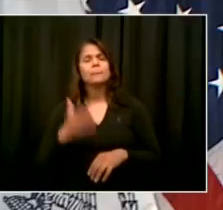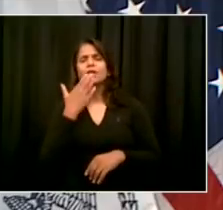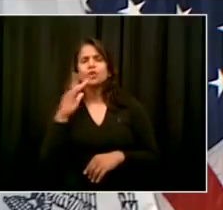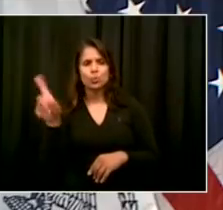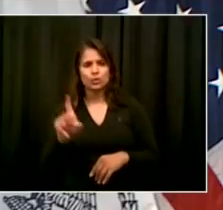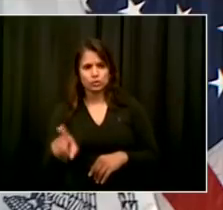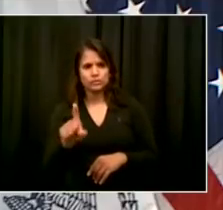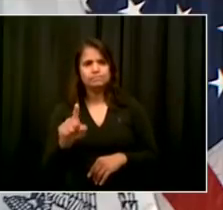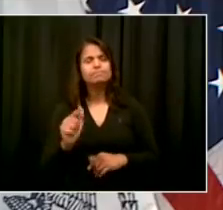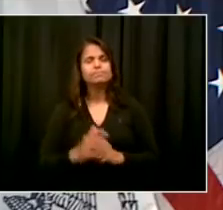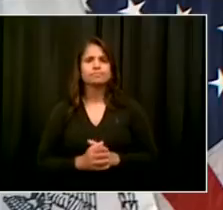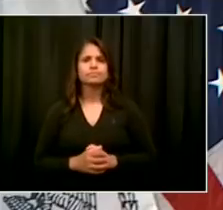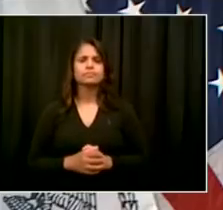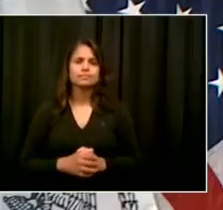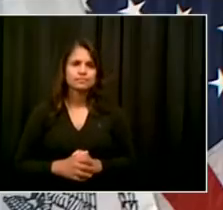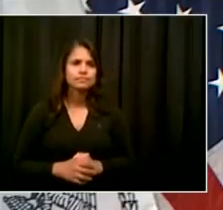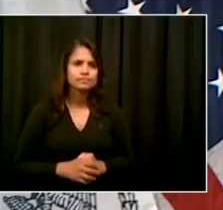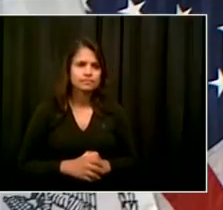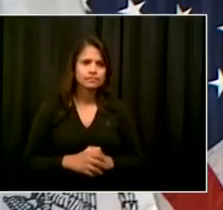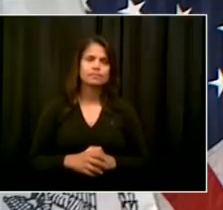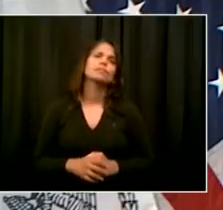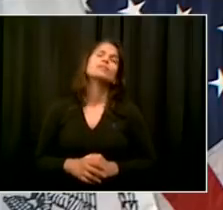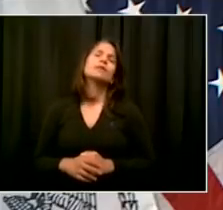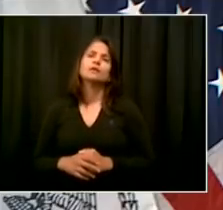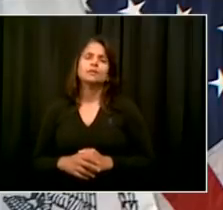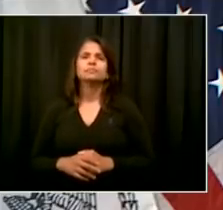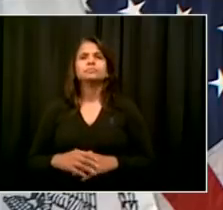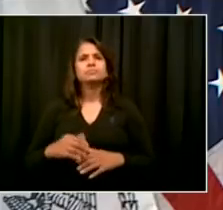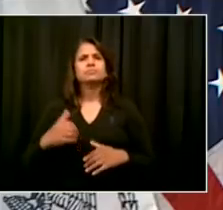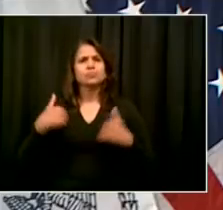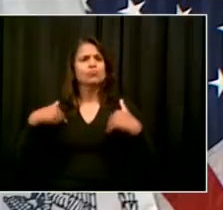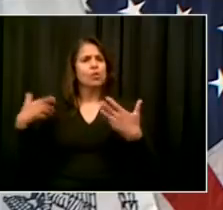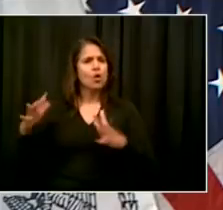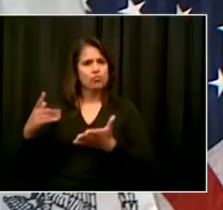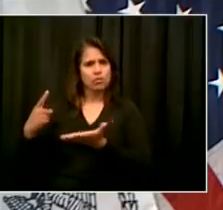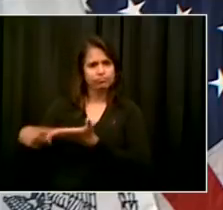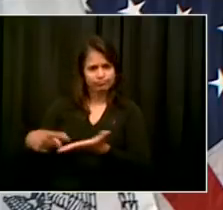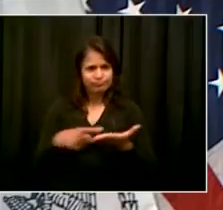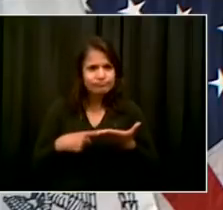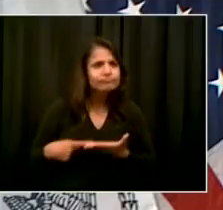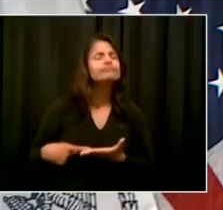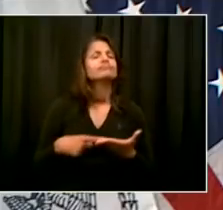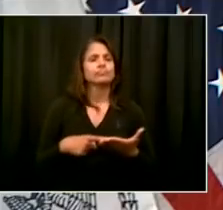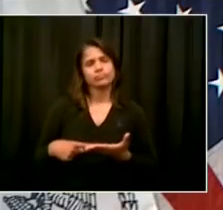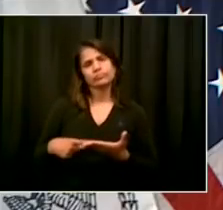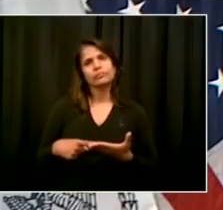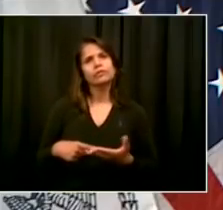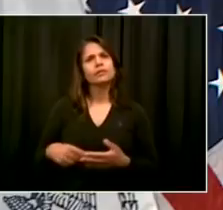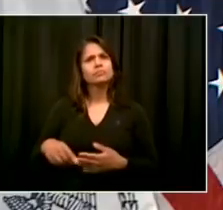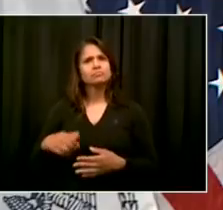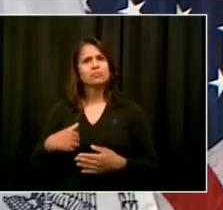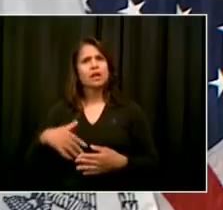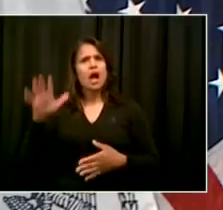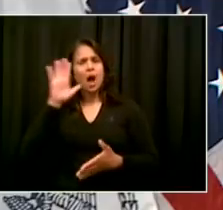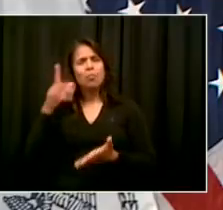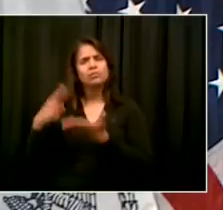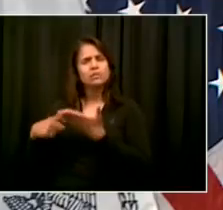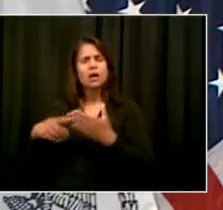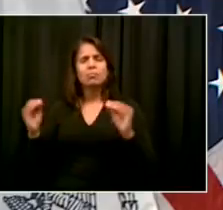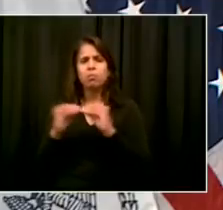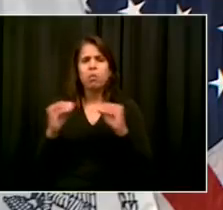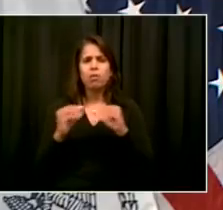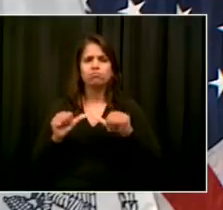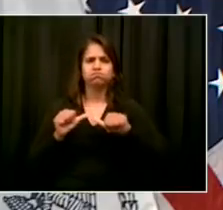We've been, I've said this previously, constantly reducing those type of measures and they will